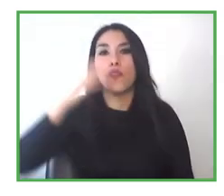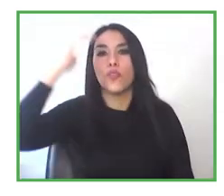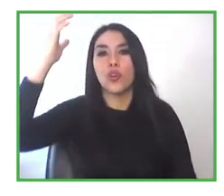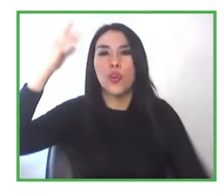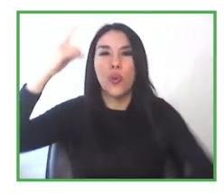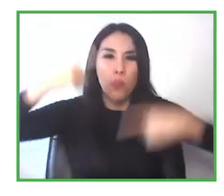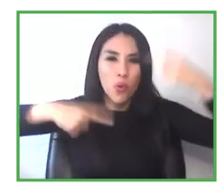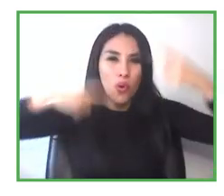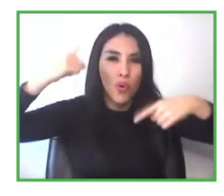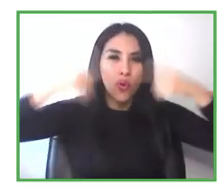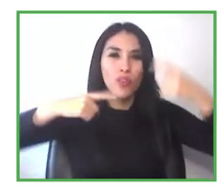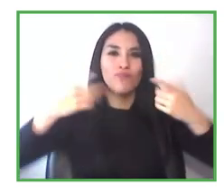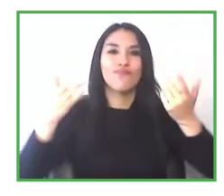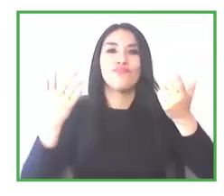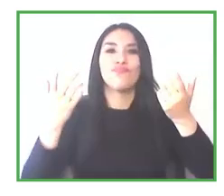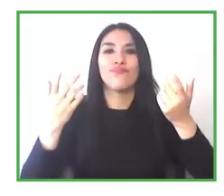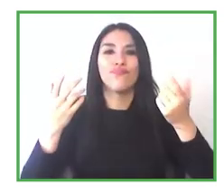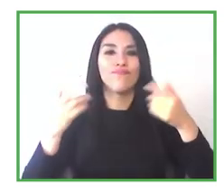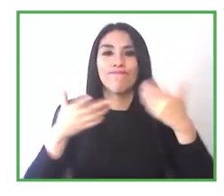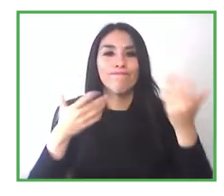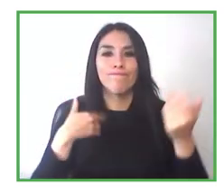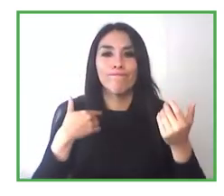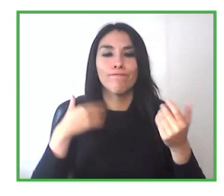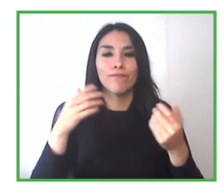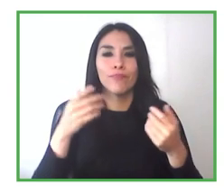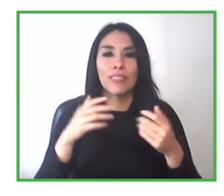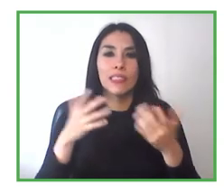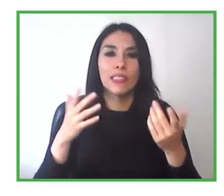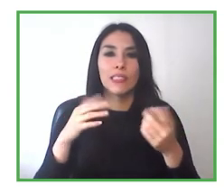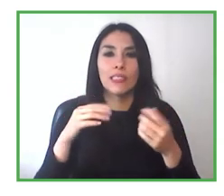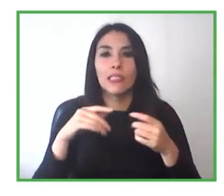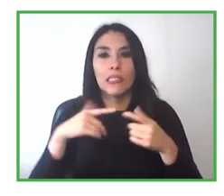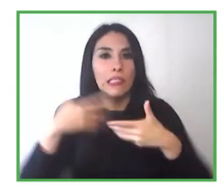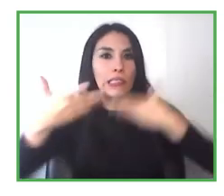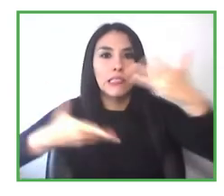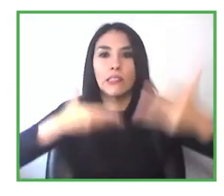entrepreneurial and private leadership.